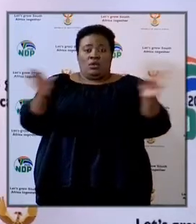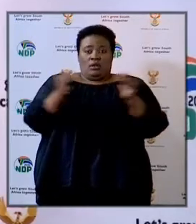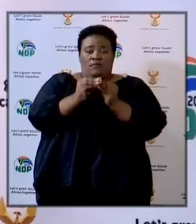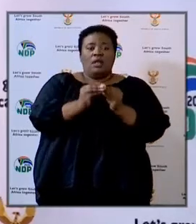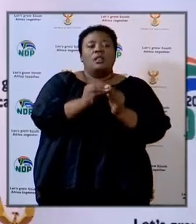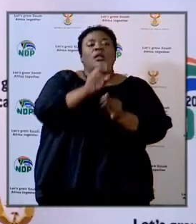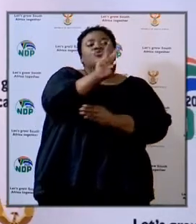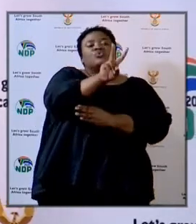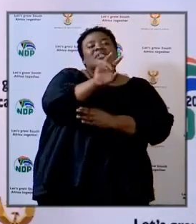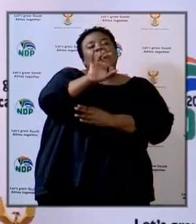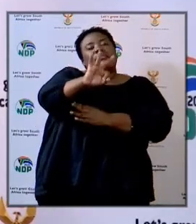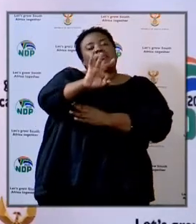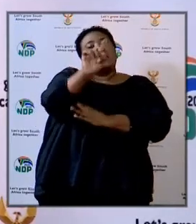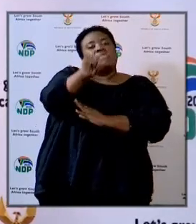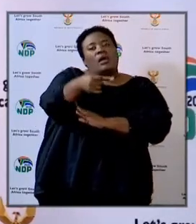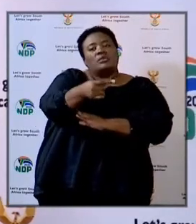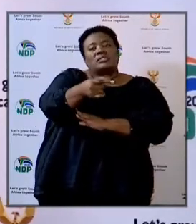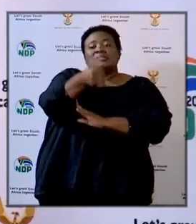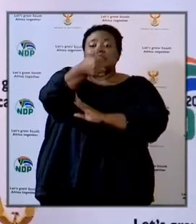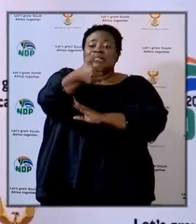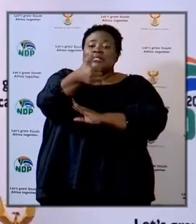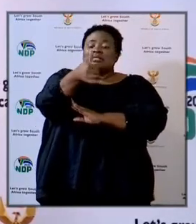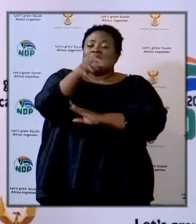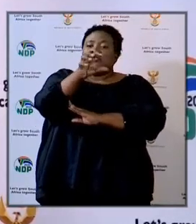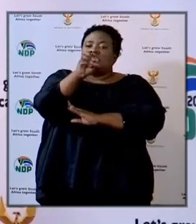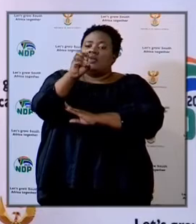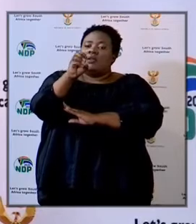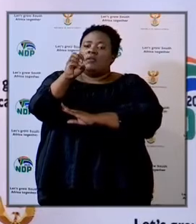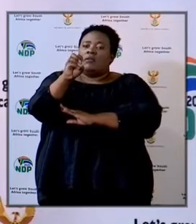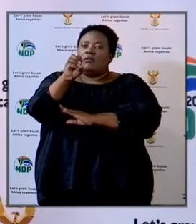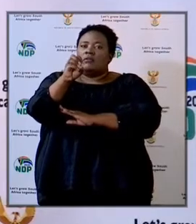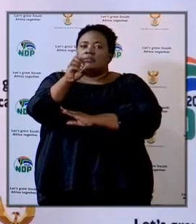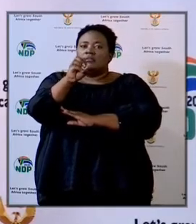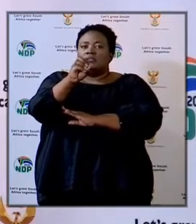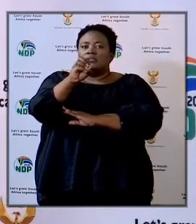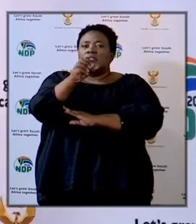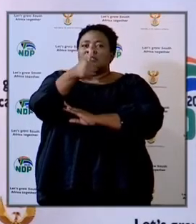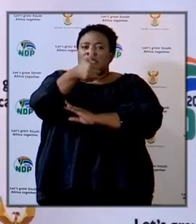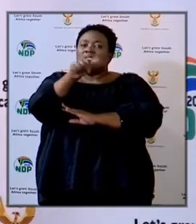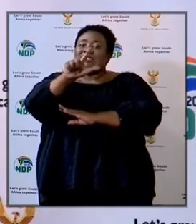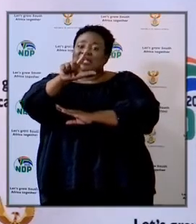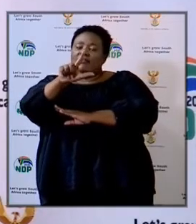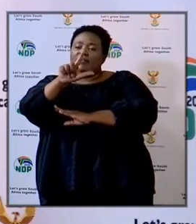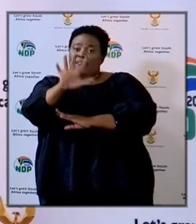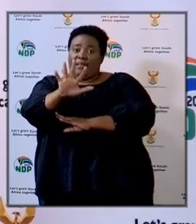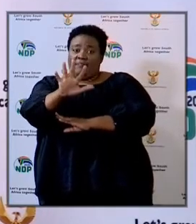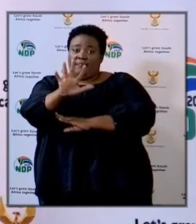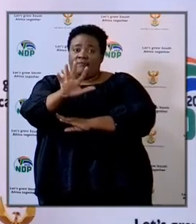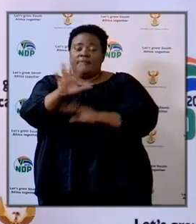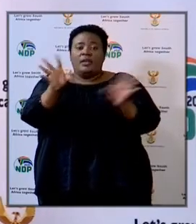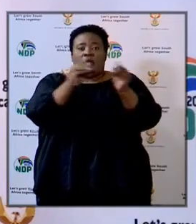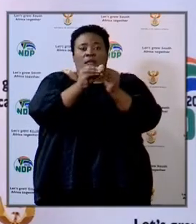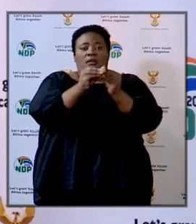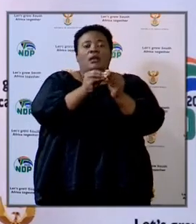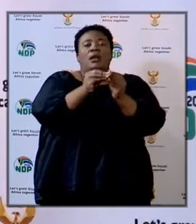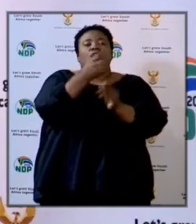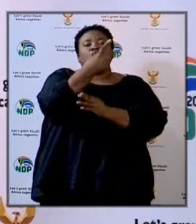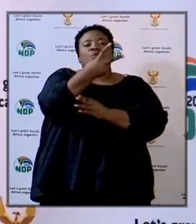out of 23,675, 23